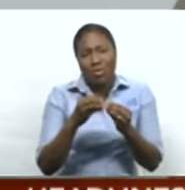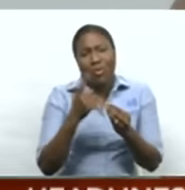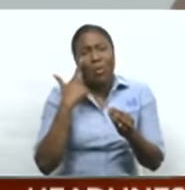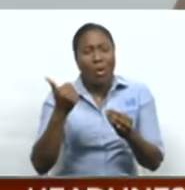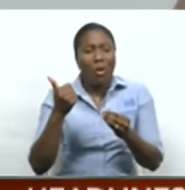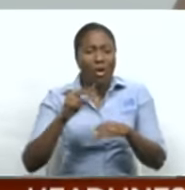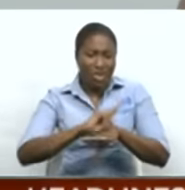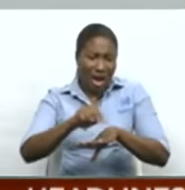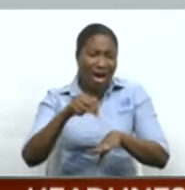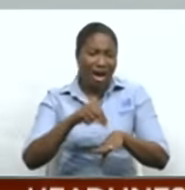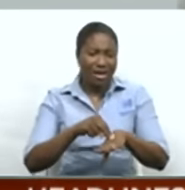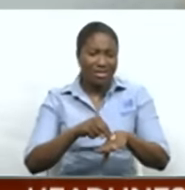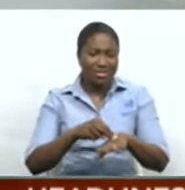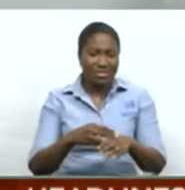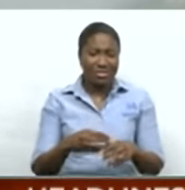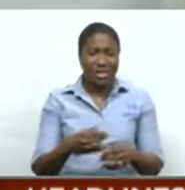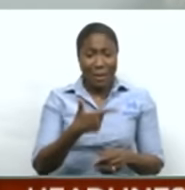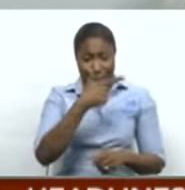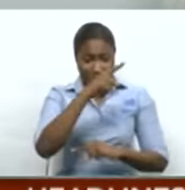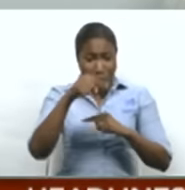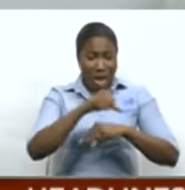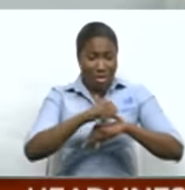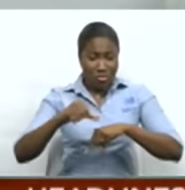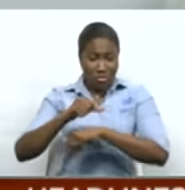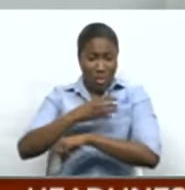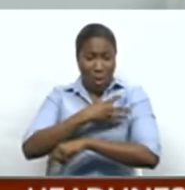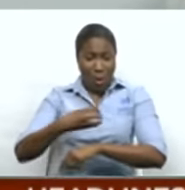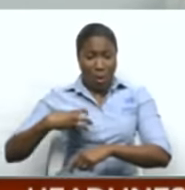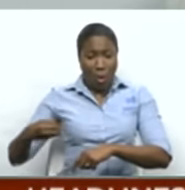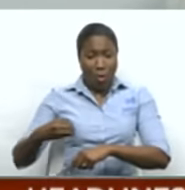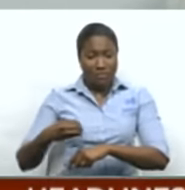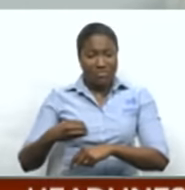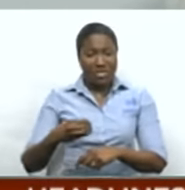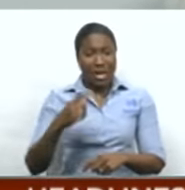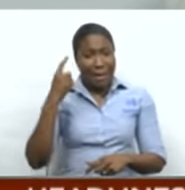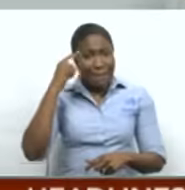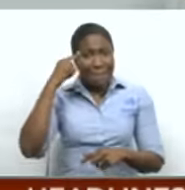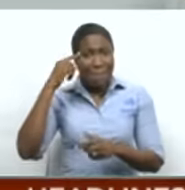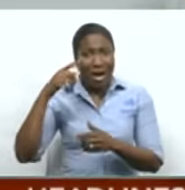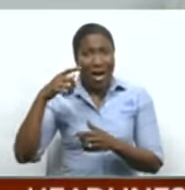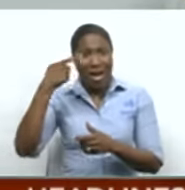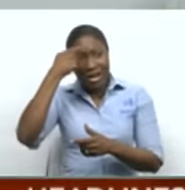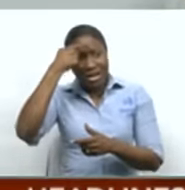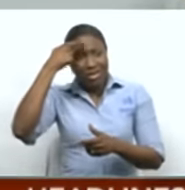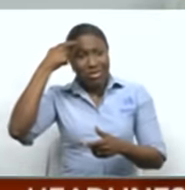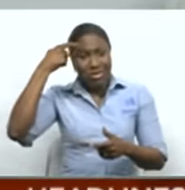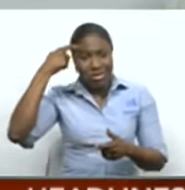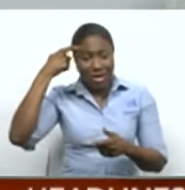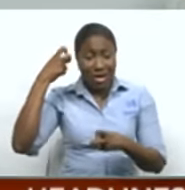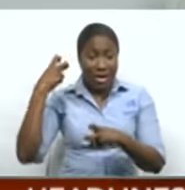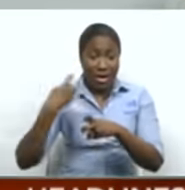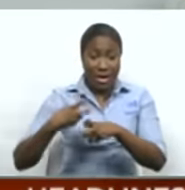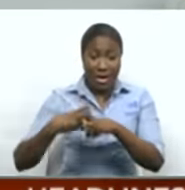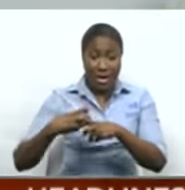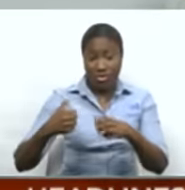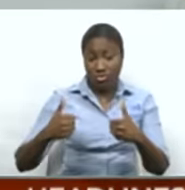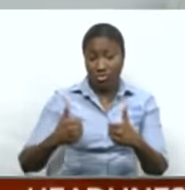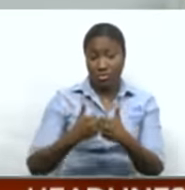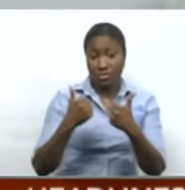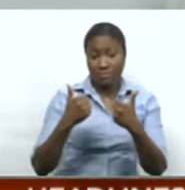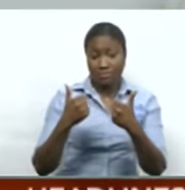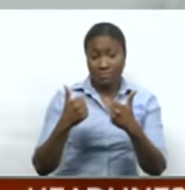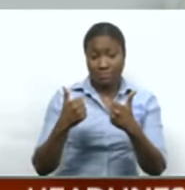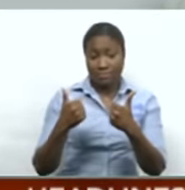something to your mental, it does something to your psyche. And it challenges the